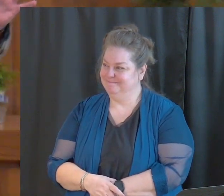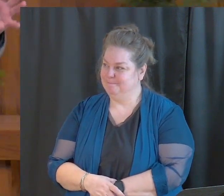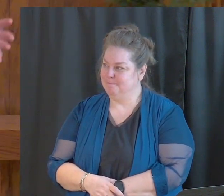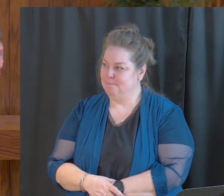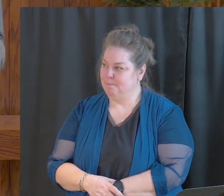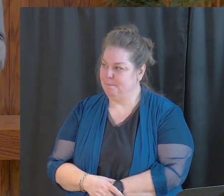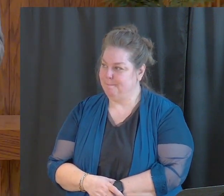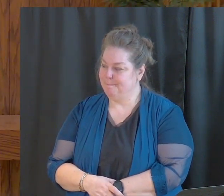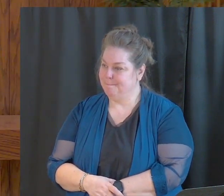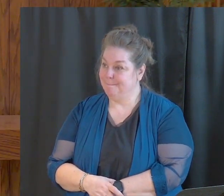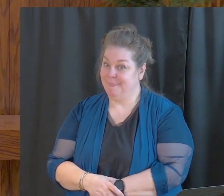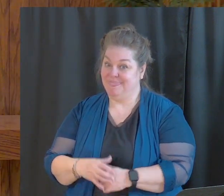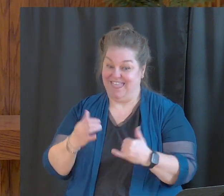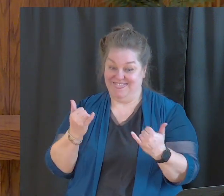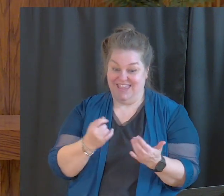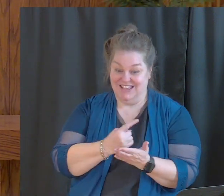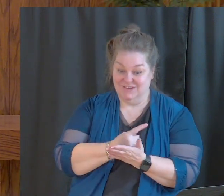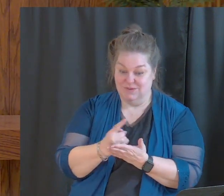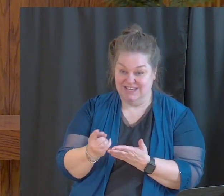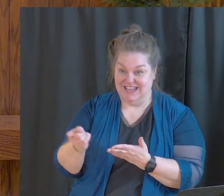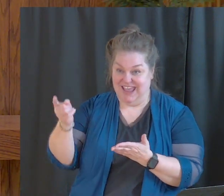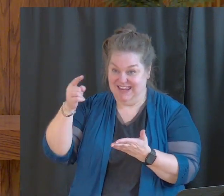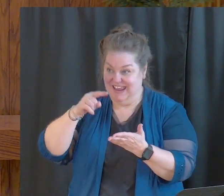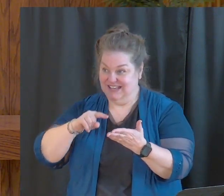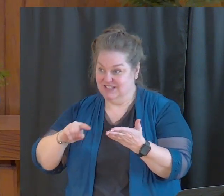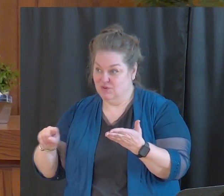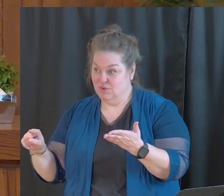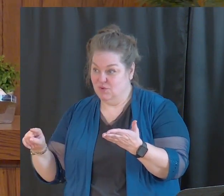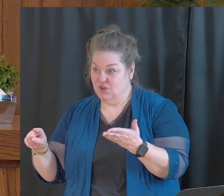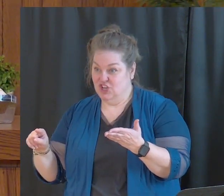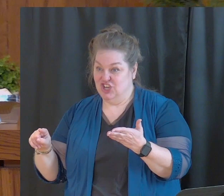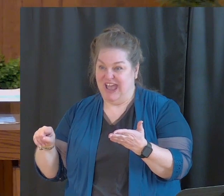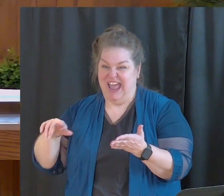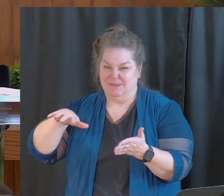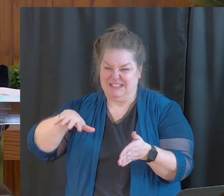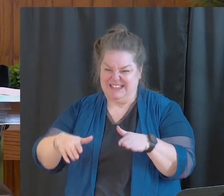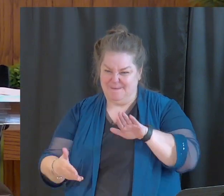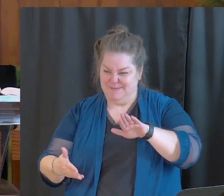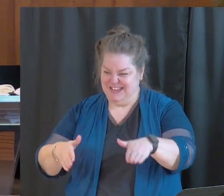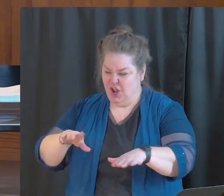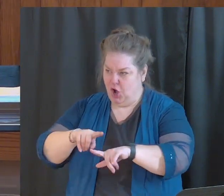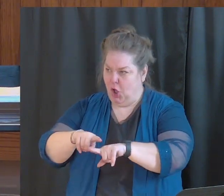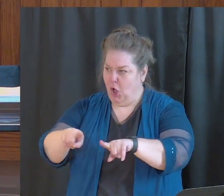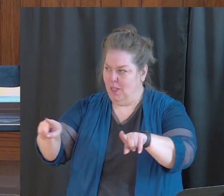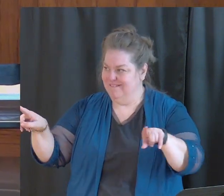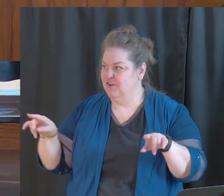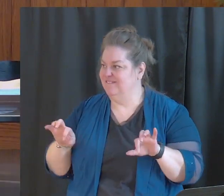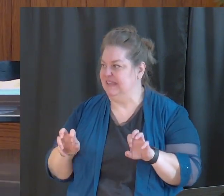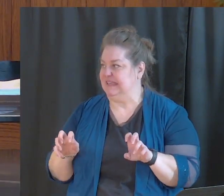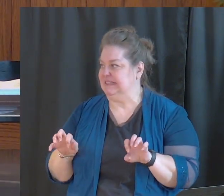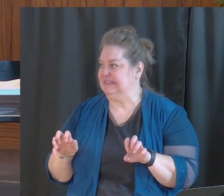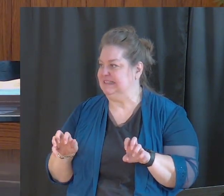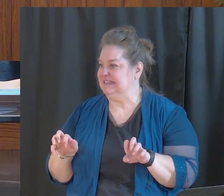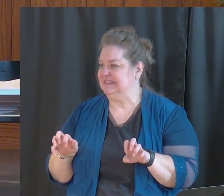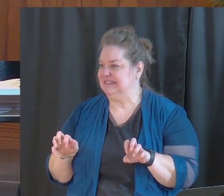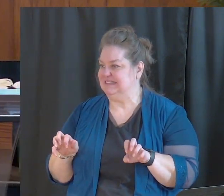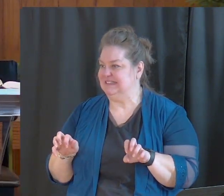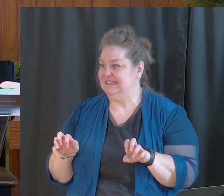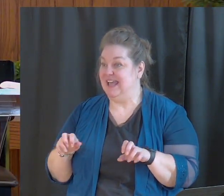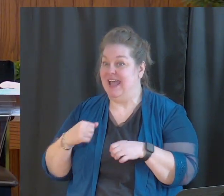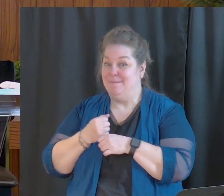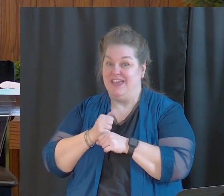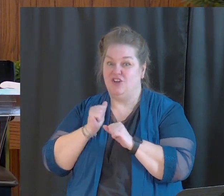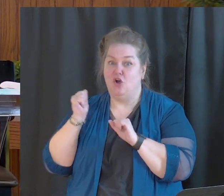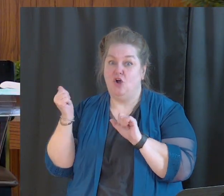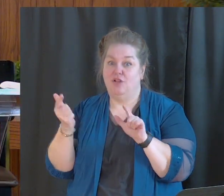Between the rest of this week and next week, I'm stepping on all of our feet and toes. I'm making all of us feel